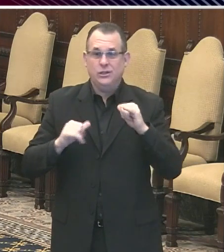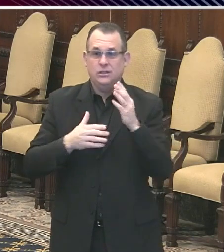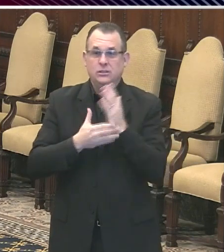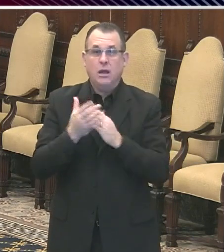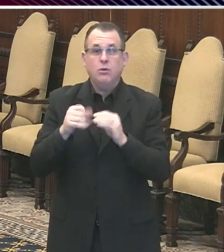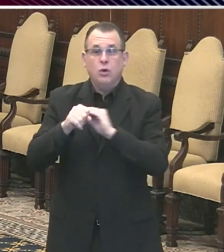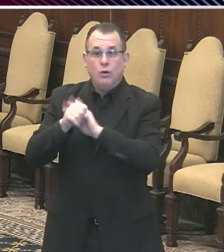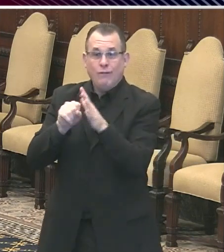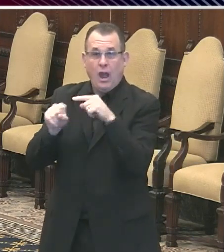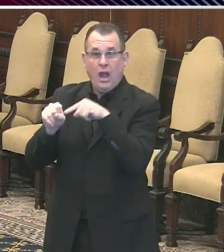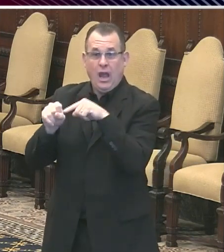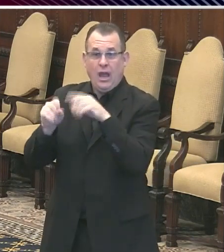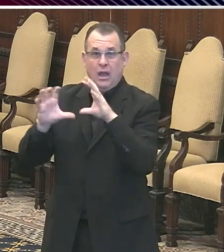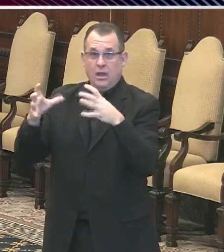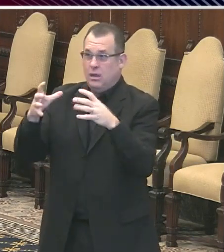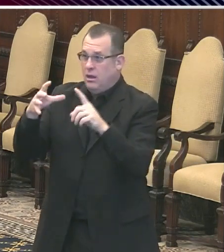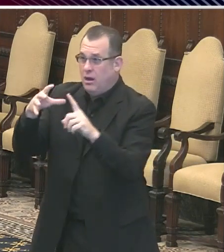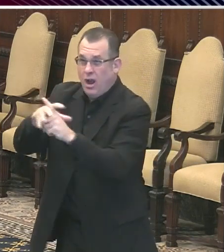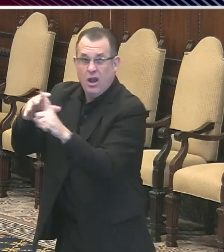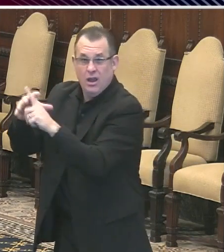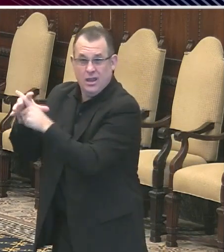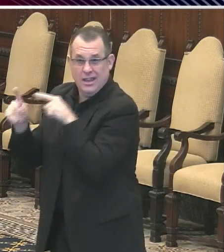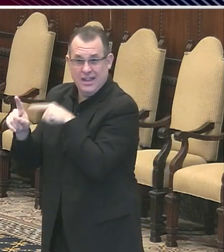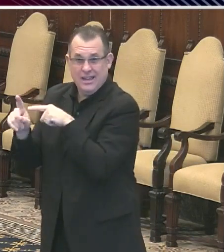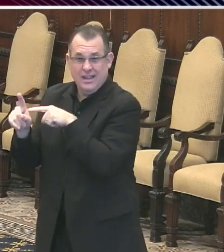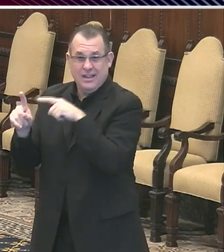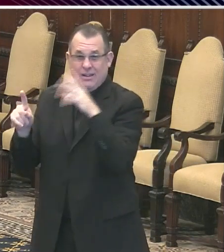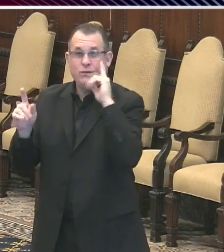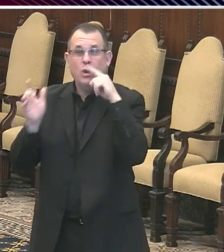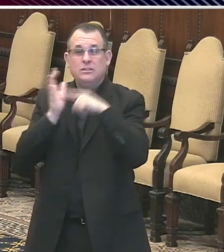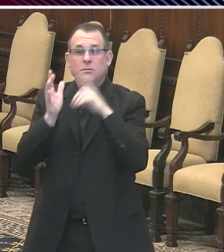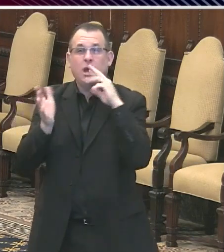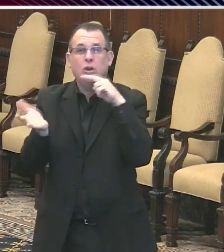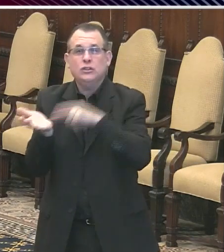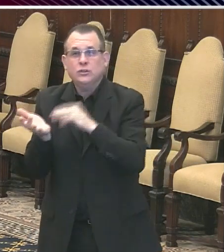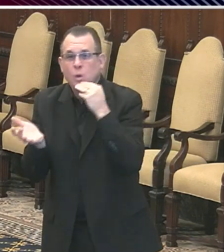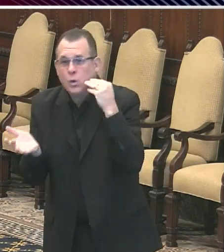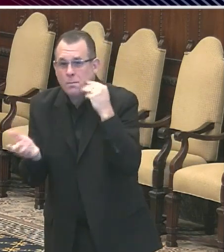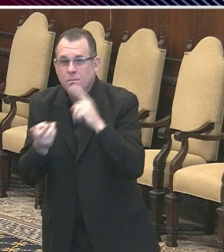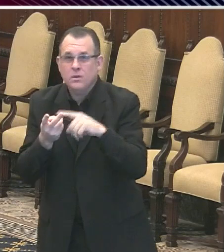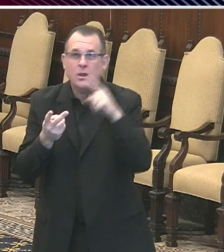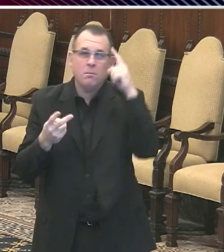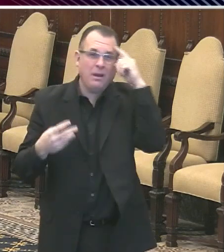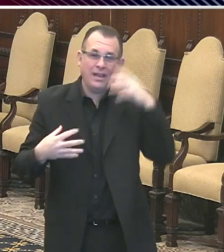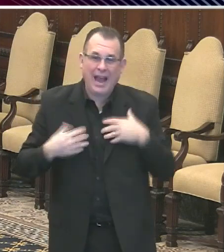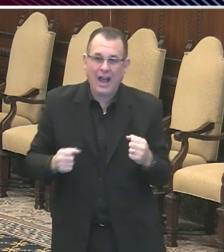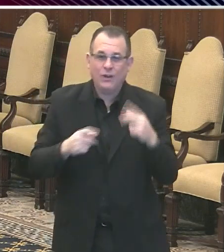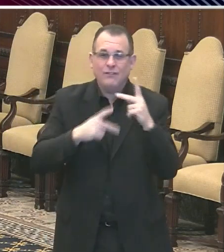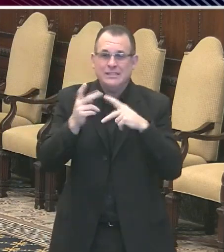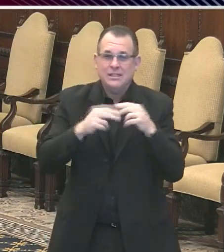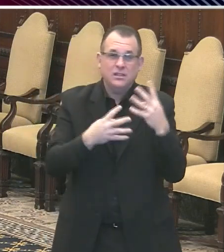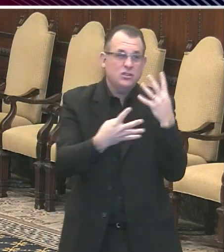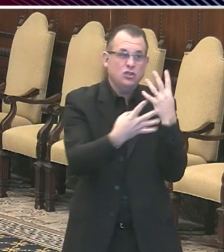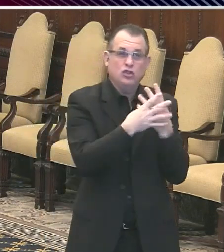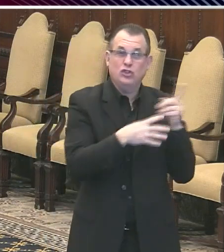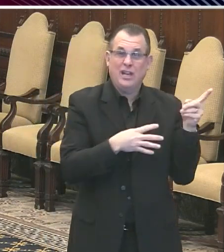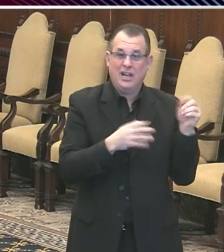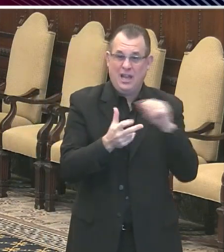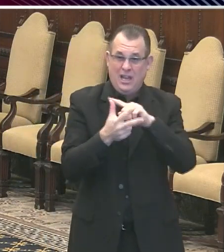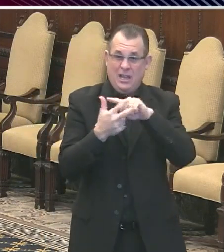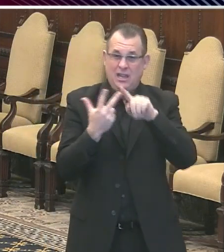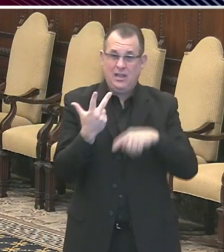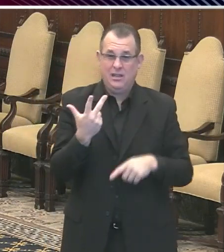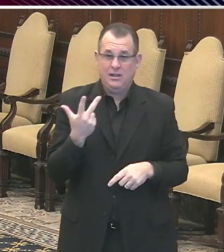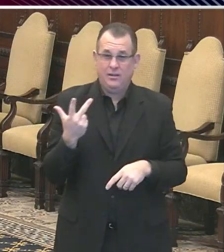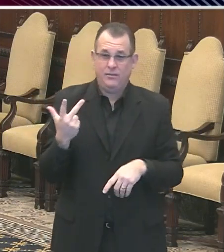settings where people live together, including nursing homes, behavioral health facilities, and the city's jail. Here's the situation in the city's jail. There are now